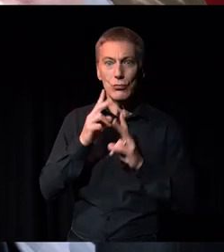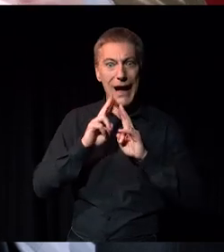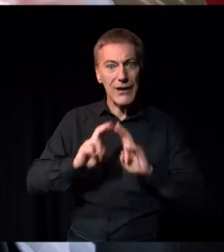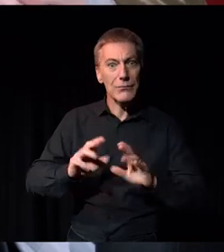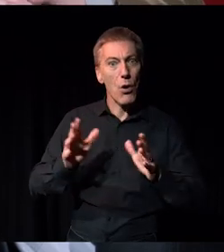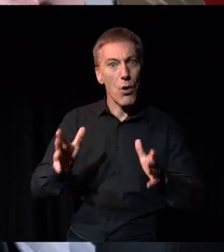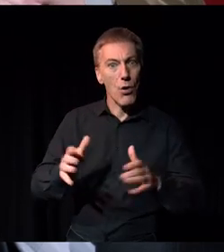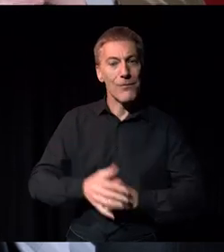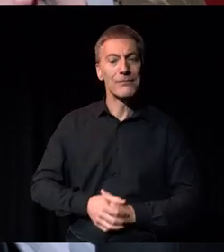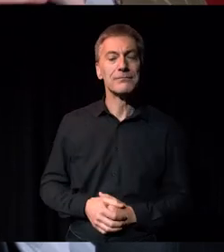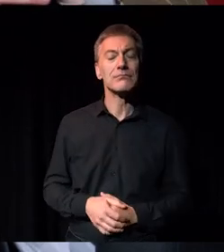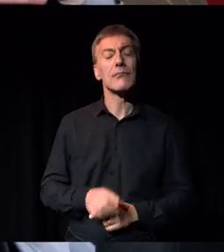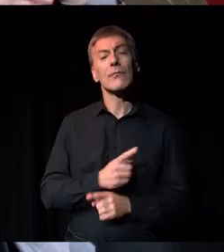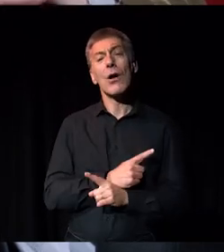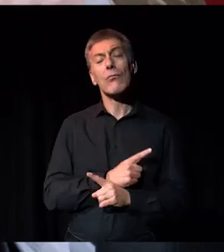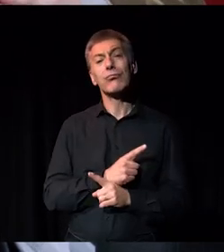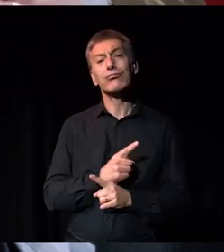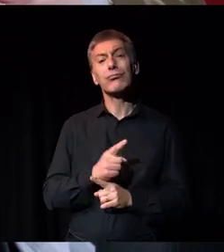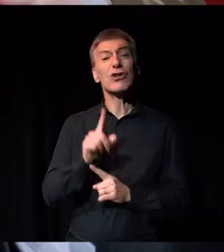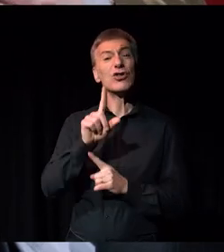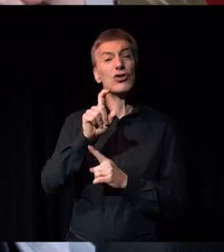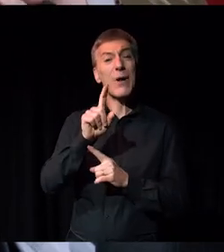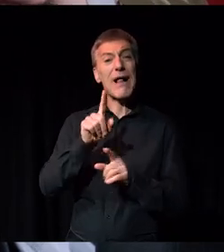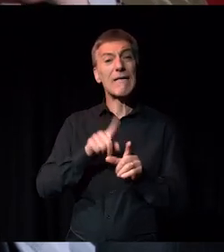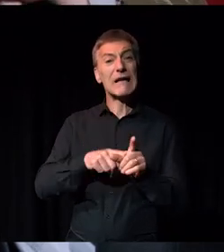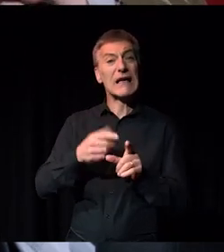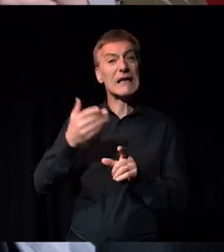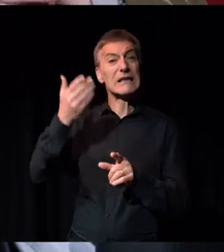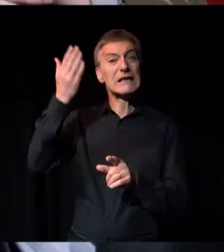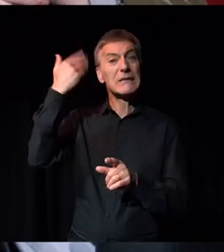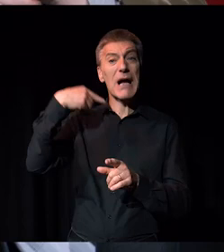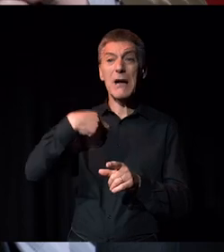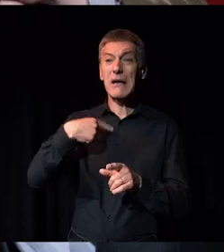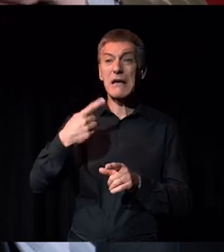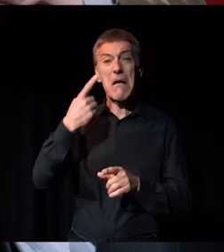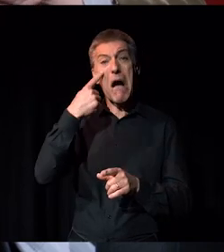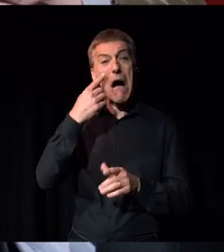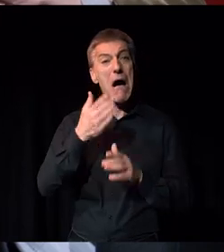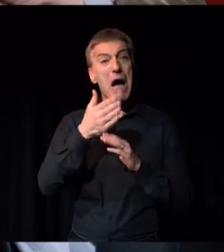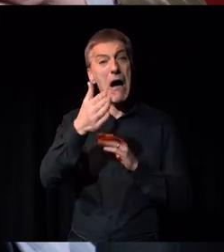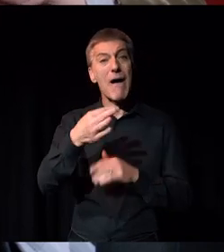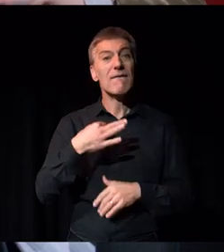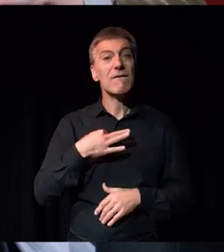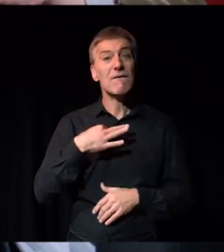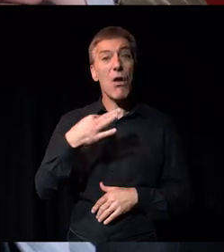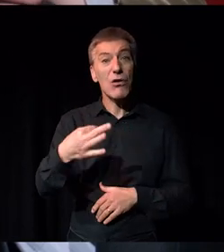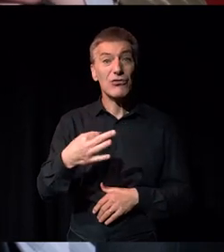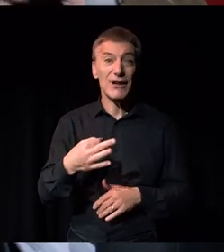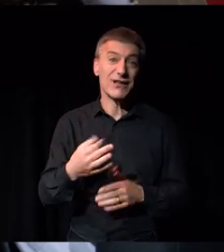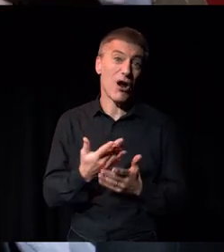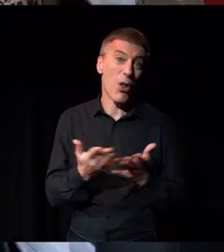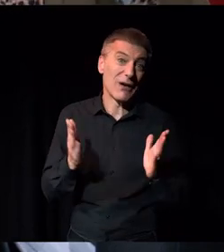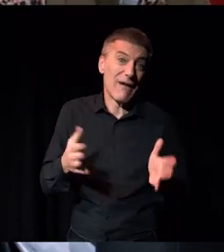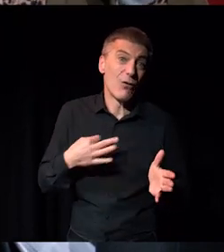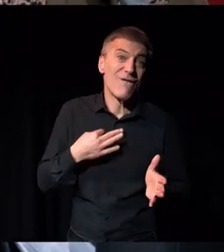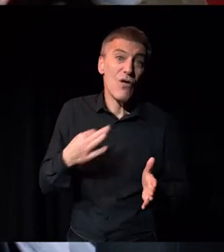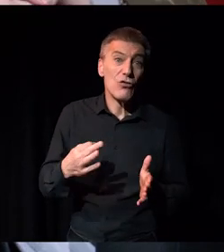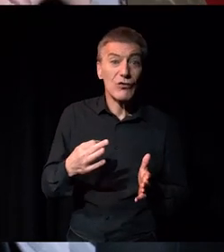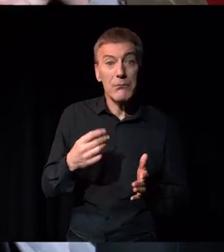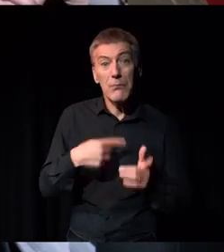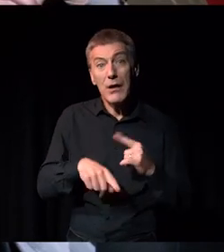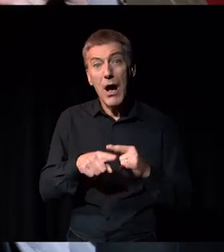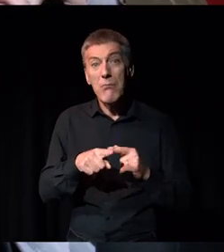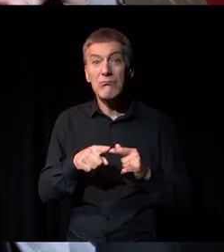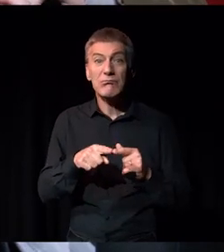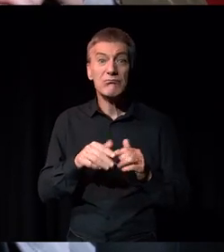And then essentially 12 years ago, I just kind of started volunteering as a lot of people have to do and just worked my way up